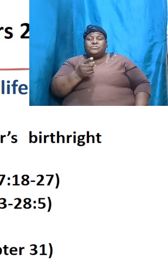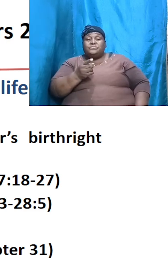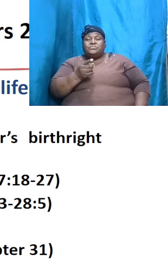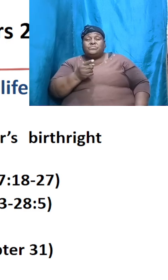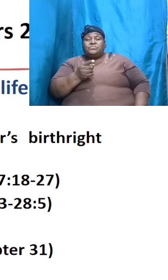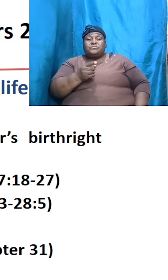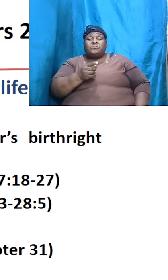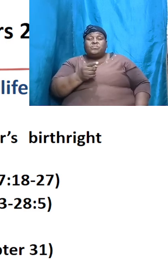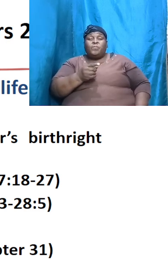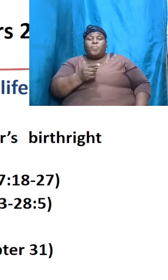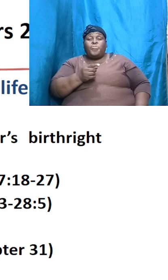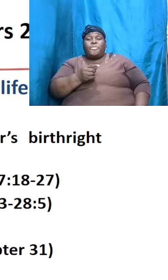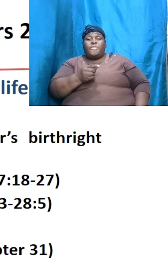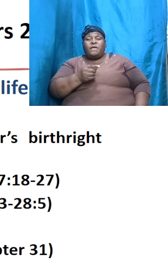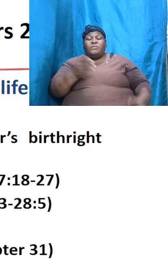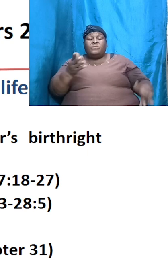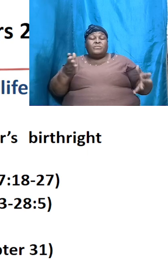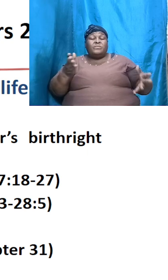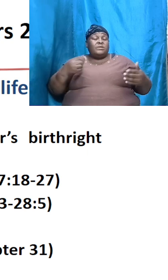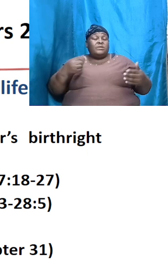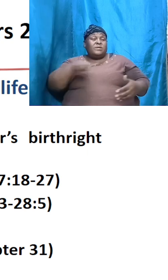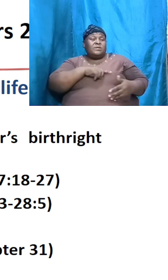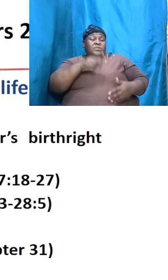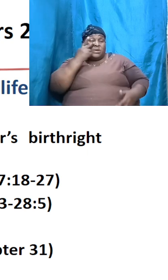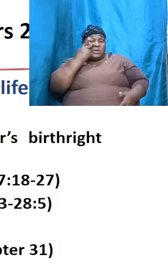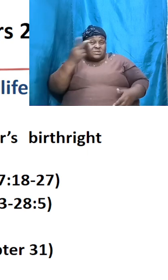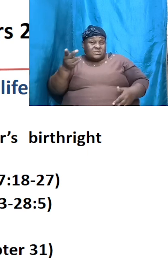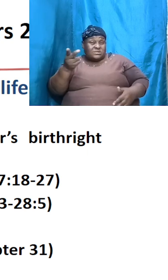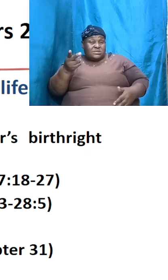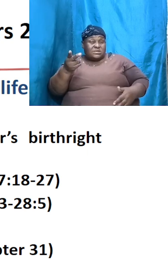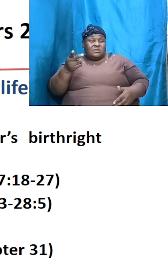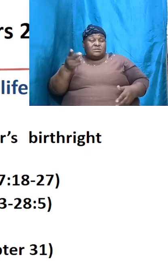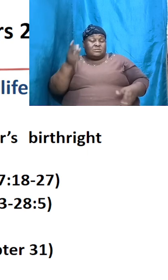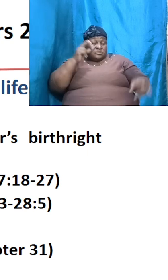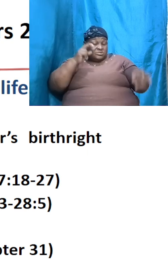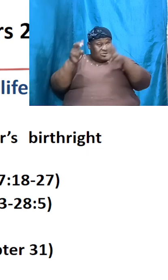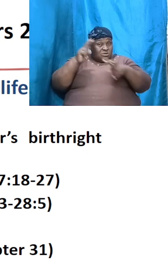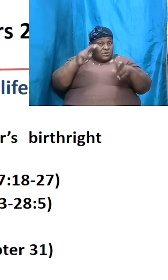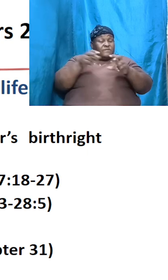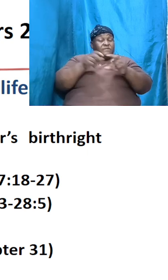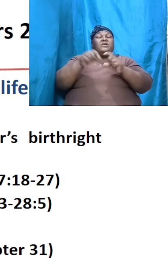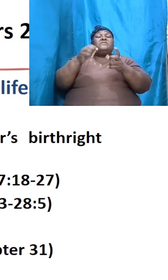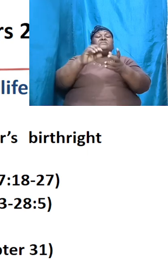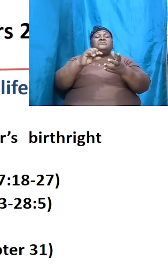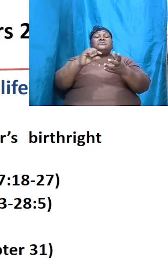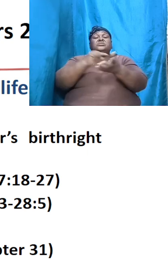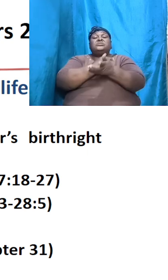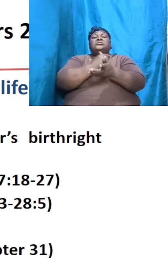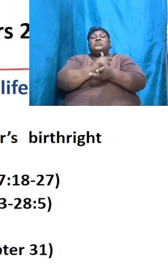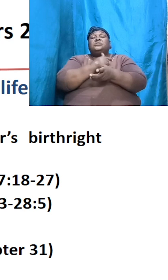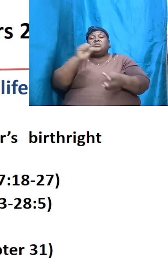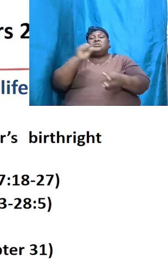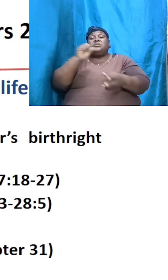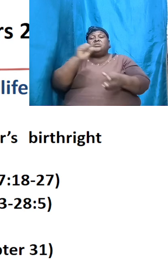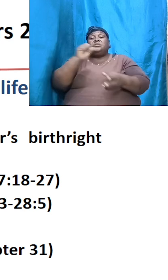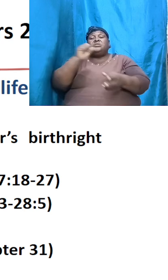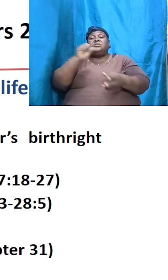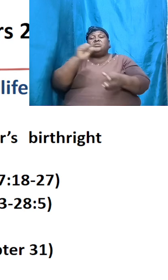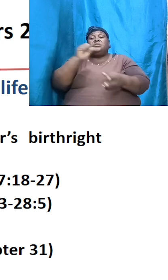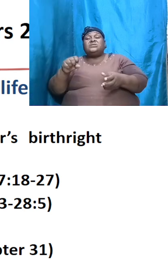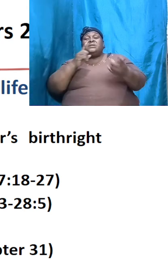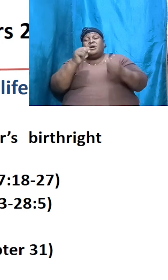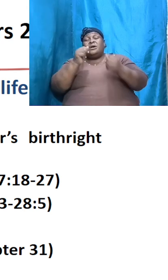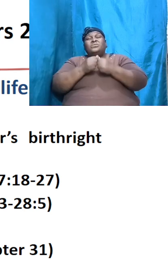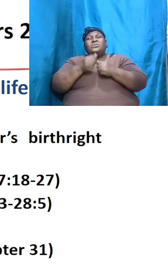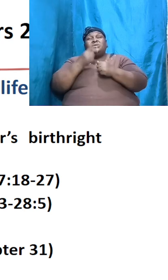certainly from what we are seeing in the survey of Genesis yes he met God with a vision and he